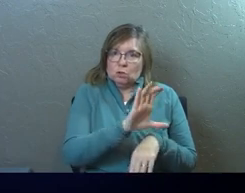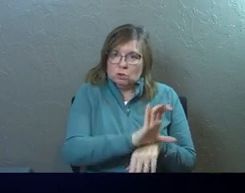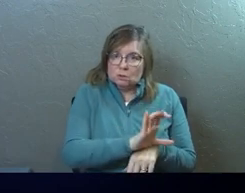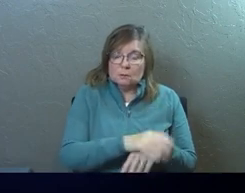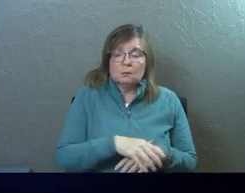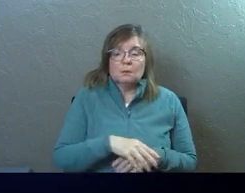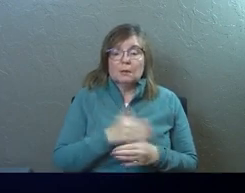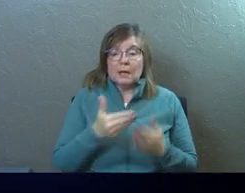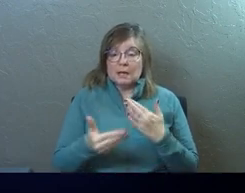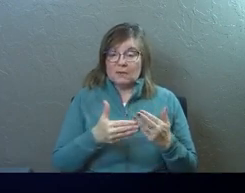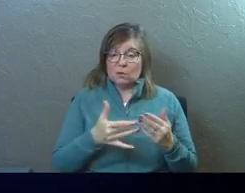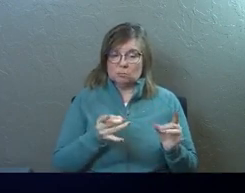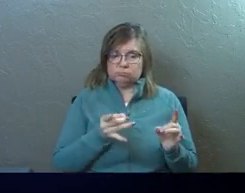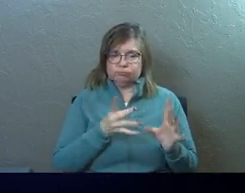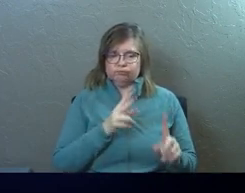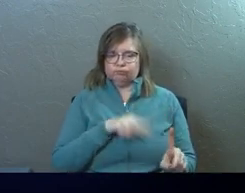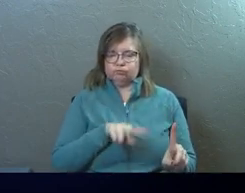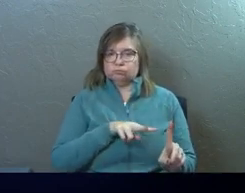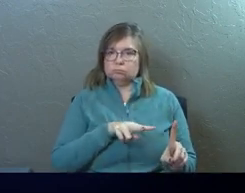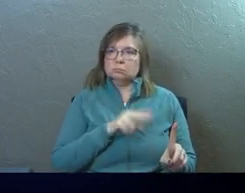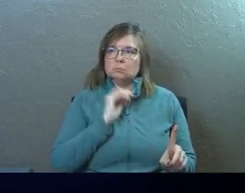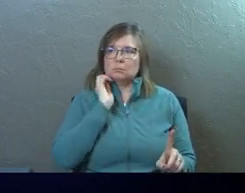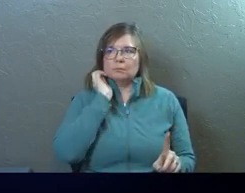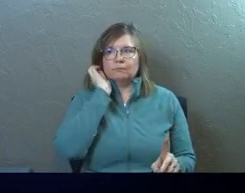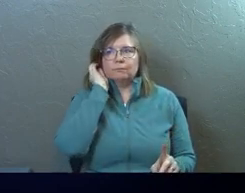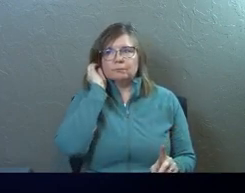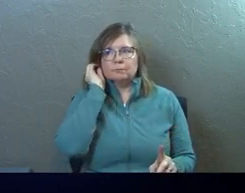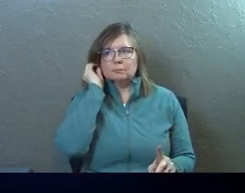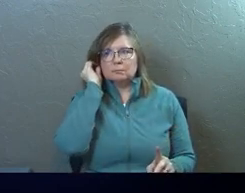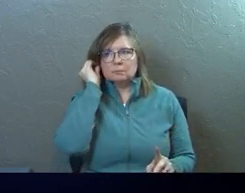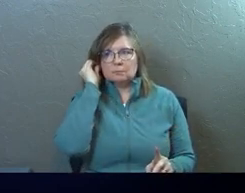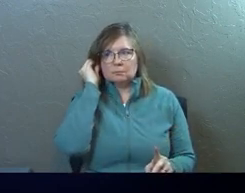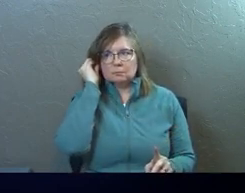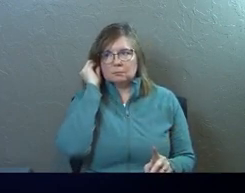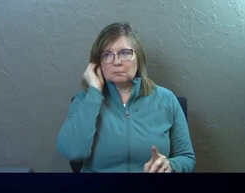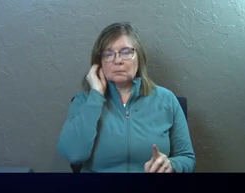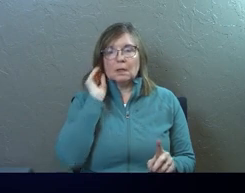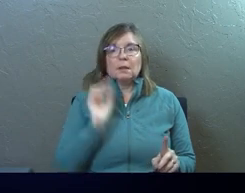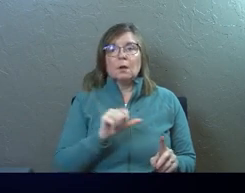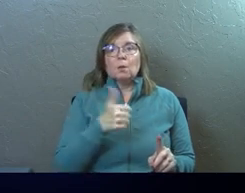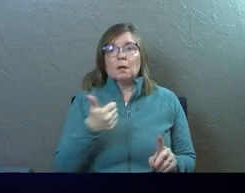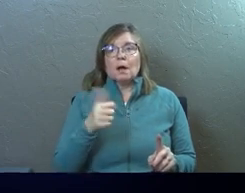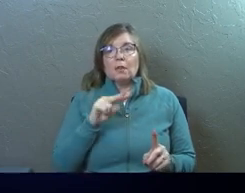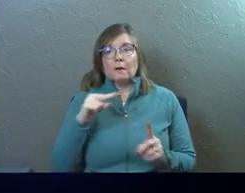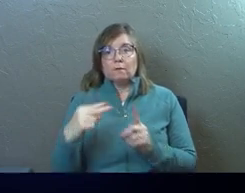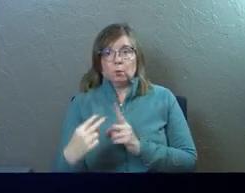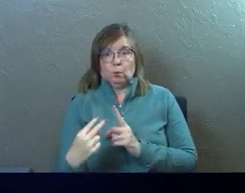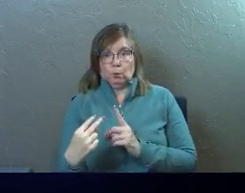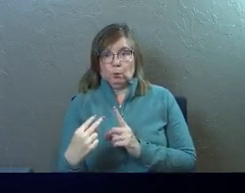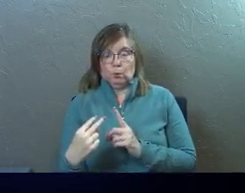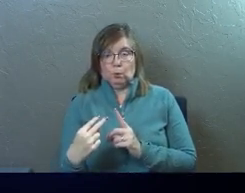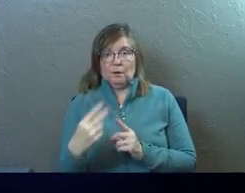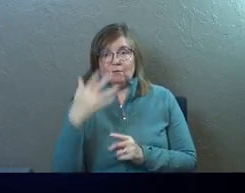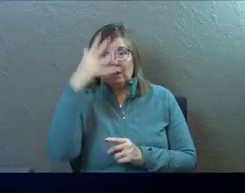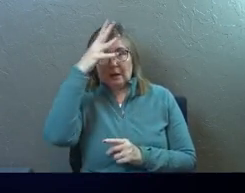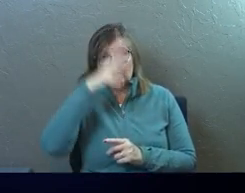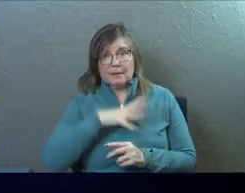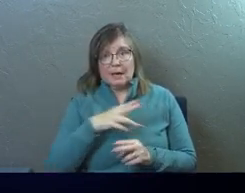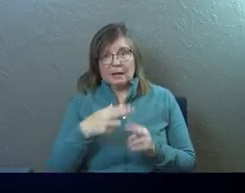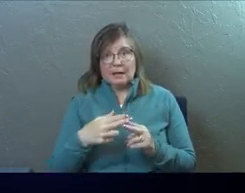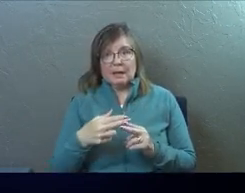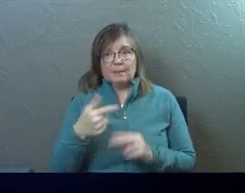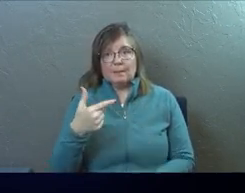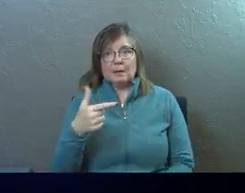And even though there was that hostility, there was another viewpoint at the time from a guy named